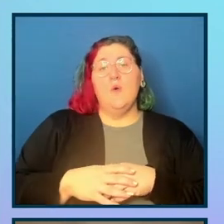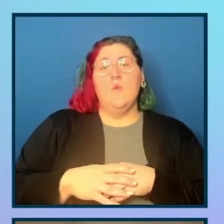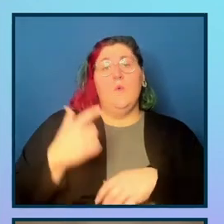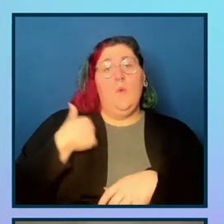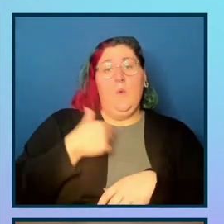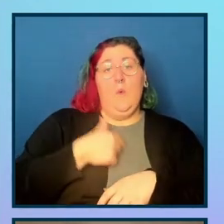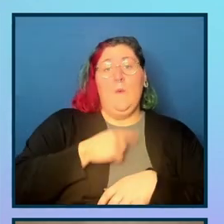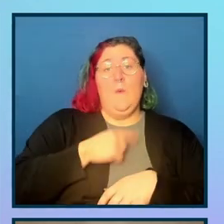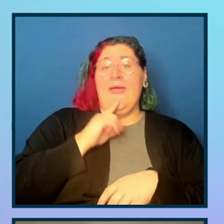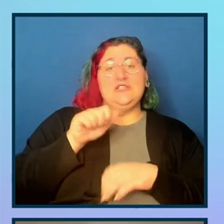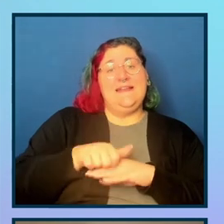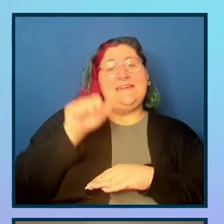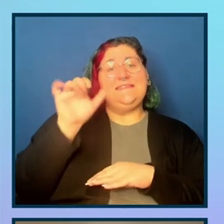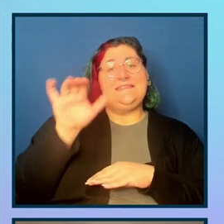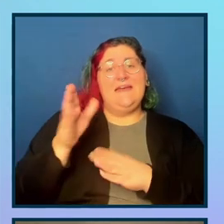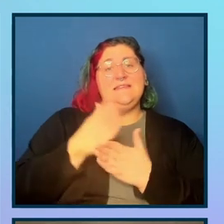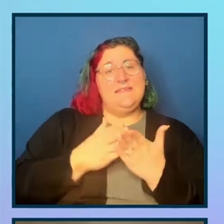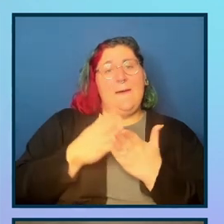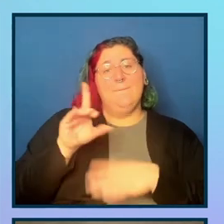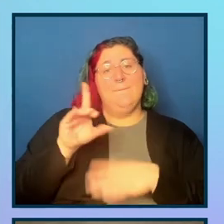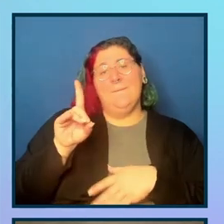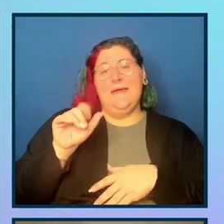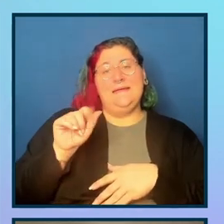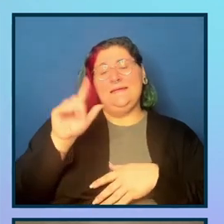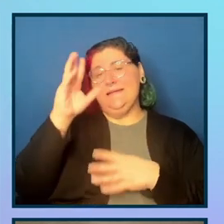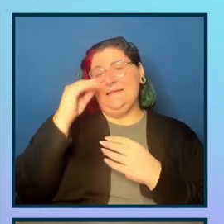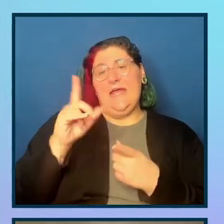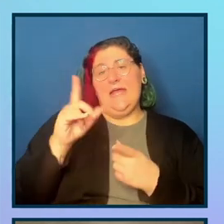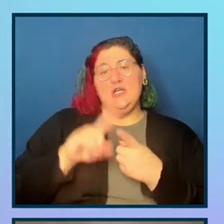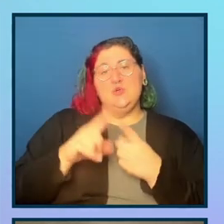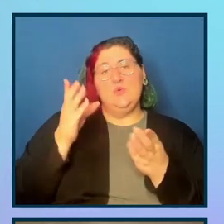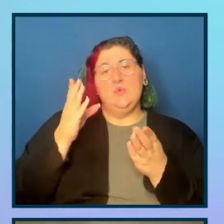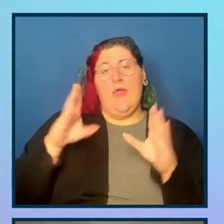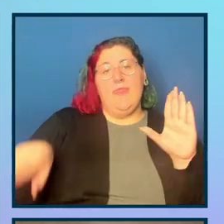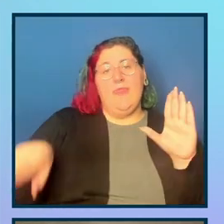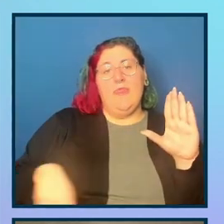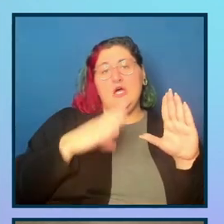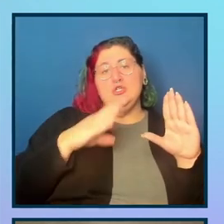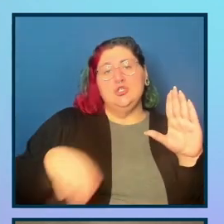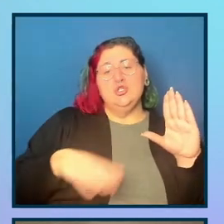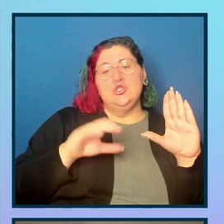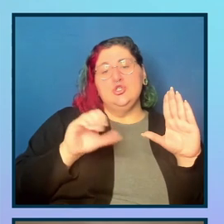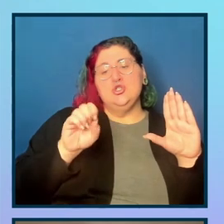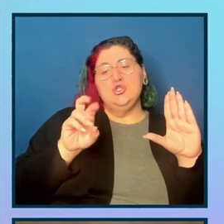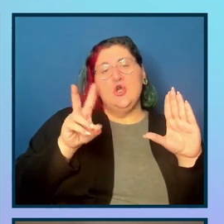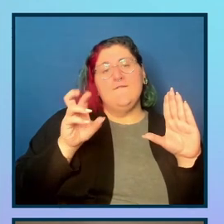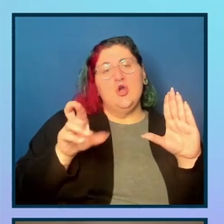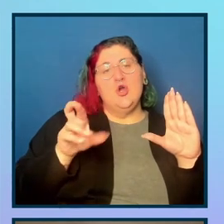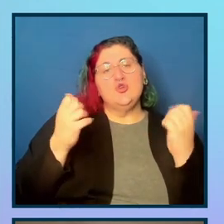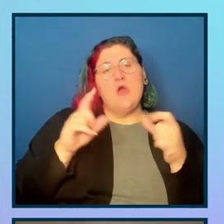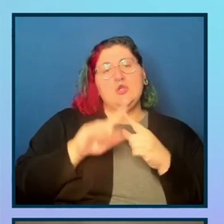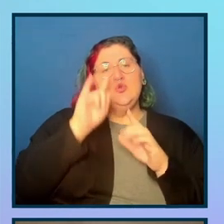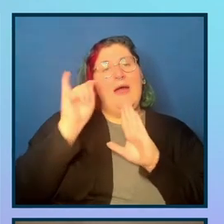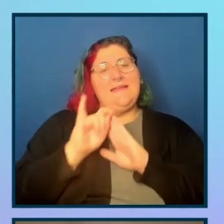some data to our ML server, um, or AI, AI server. And it actually tries to identify things that look like interactive elements,